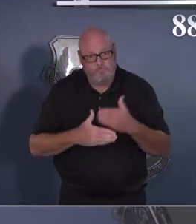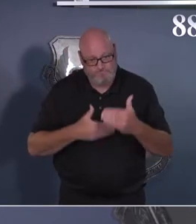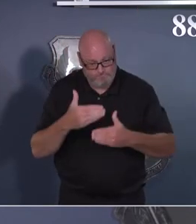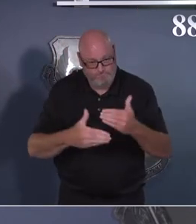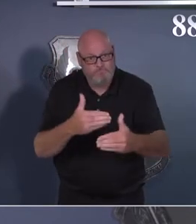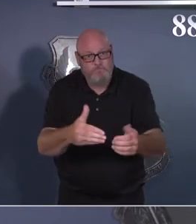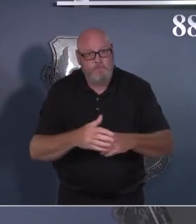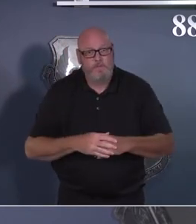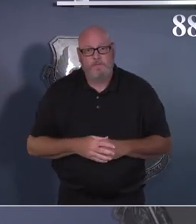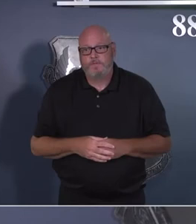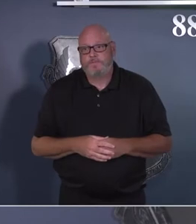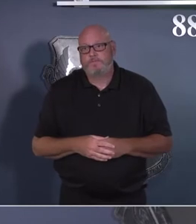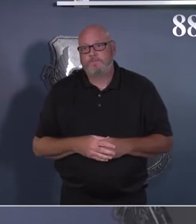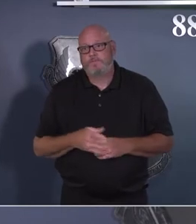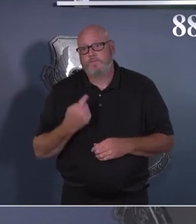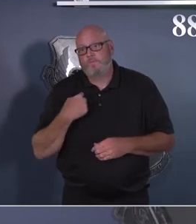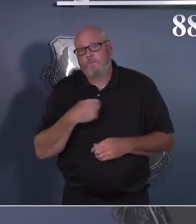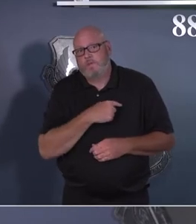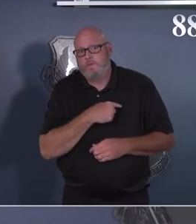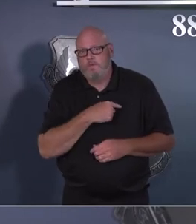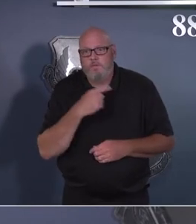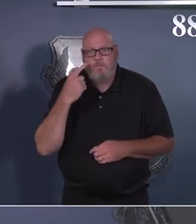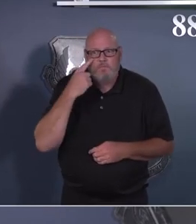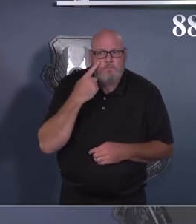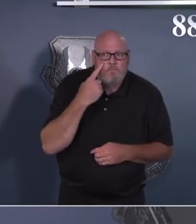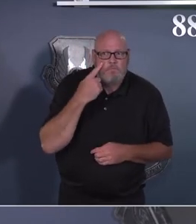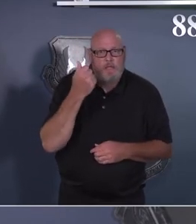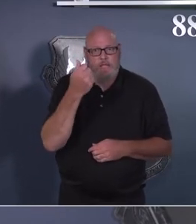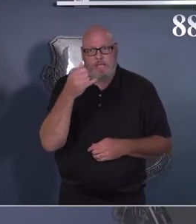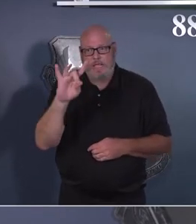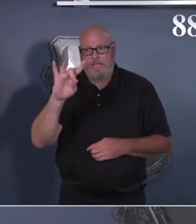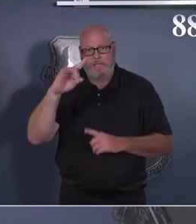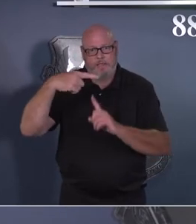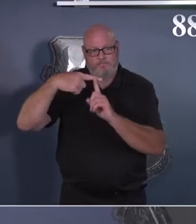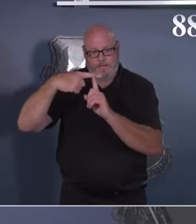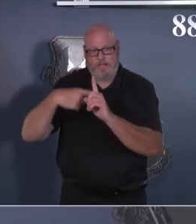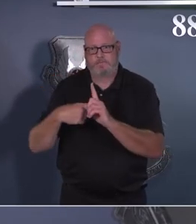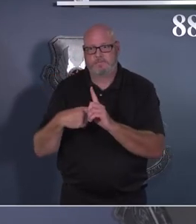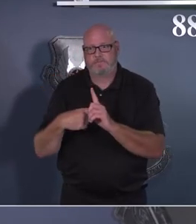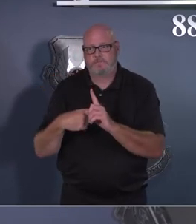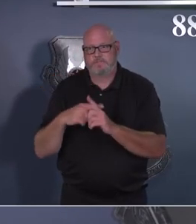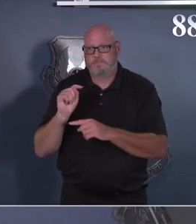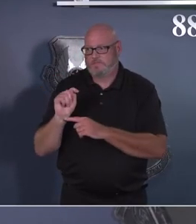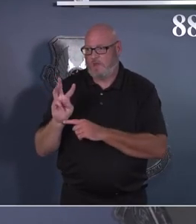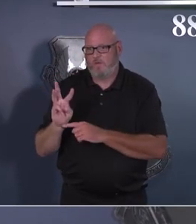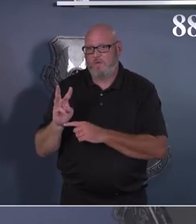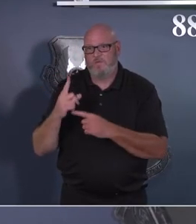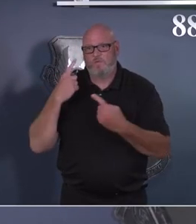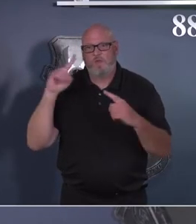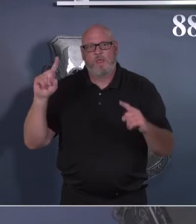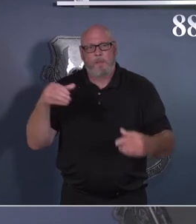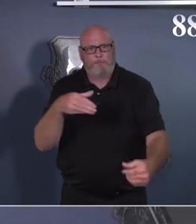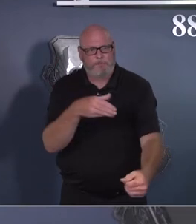the last 18 months how powerful telework can be, and we know that we can still get the mission done while protecting our teammates. And so